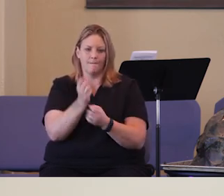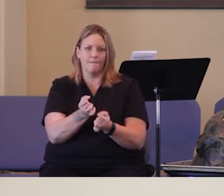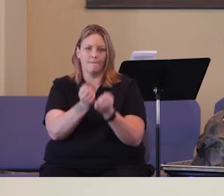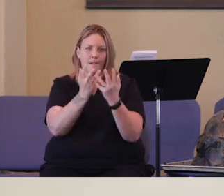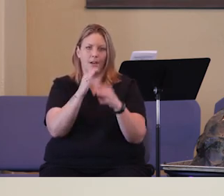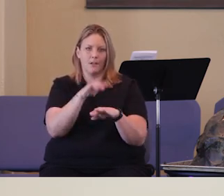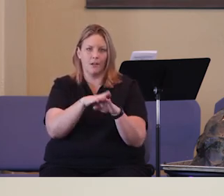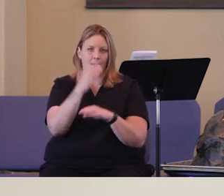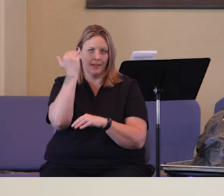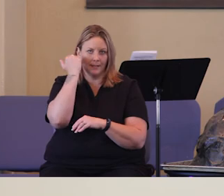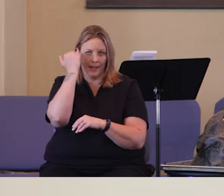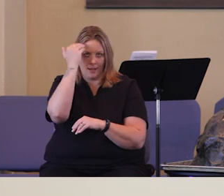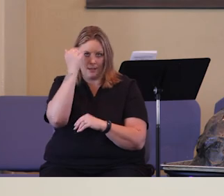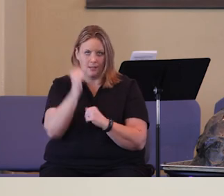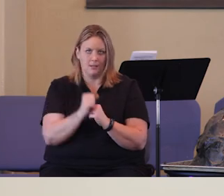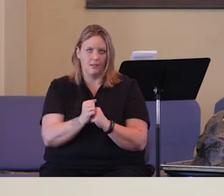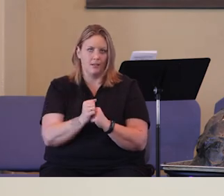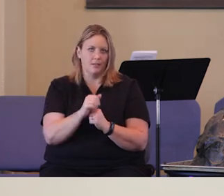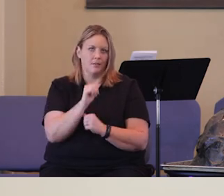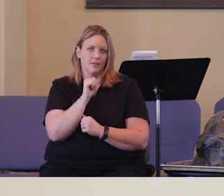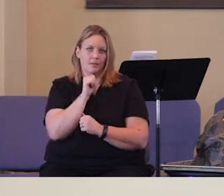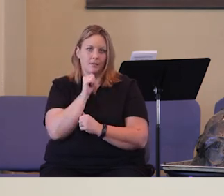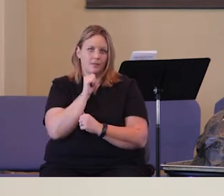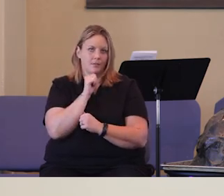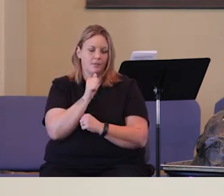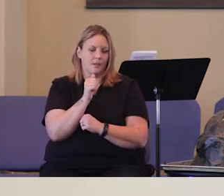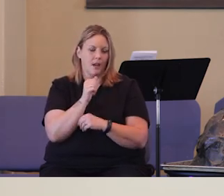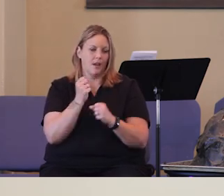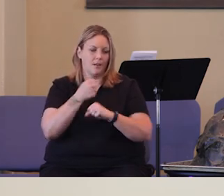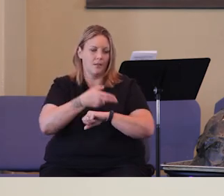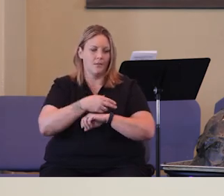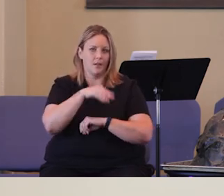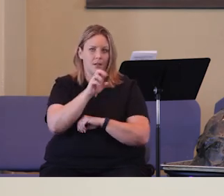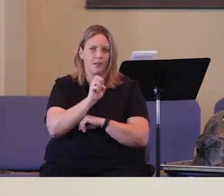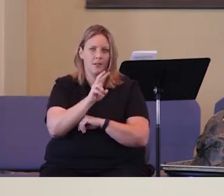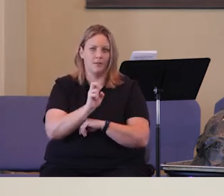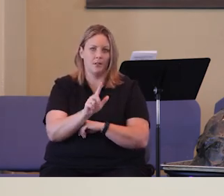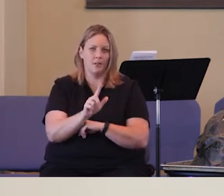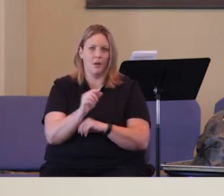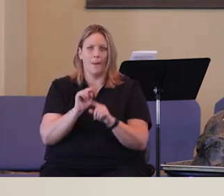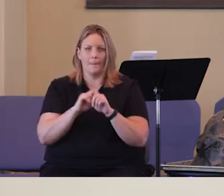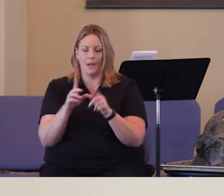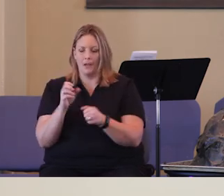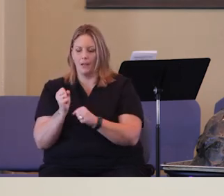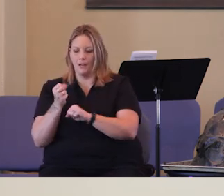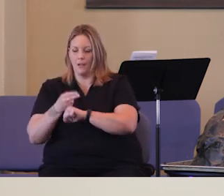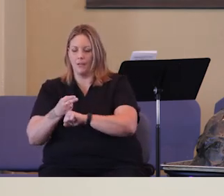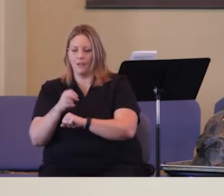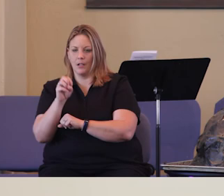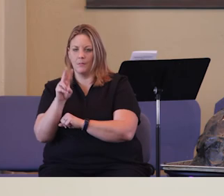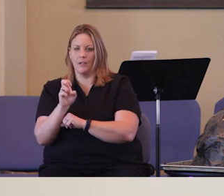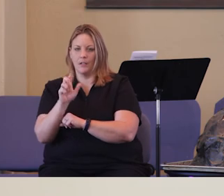And do not overcome, do not be overcome by evil, but overcome evil with good.